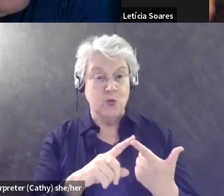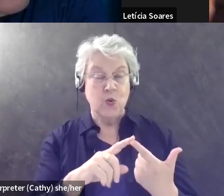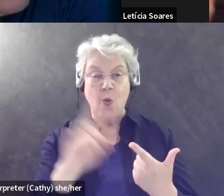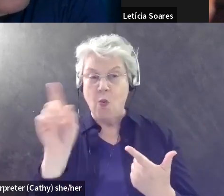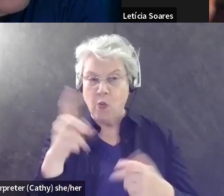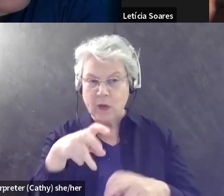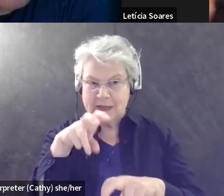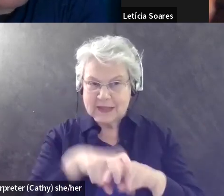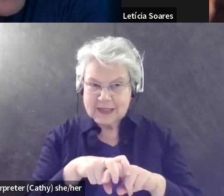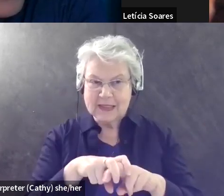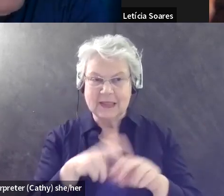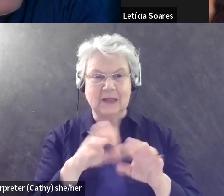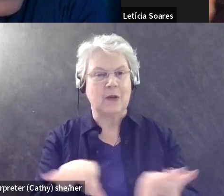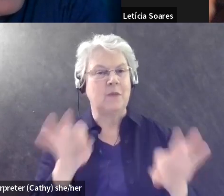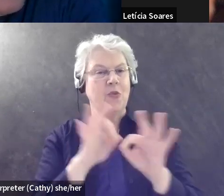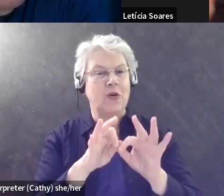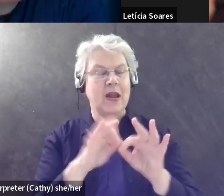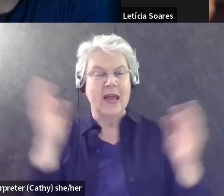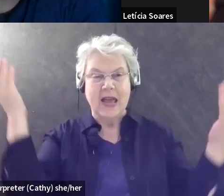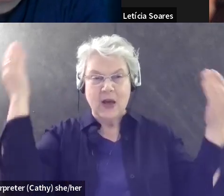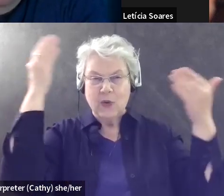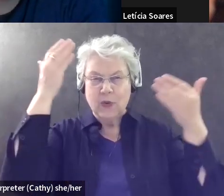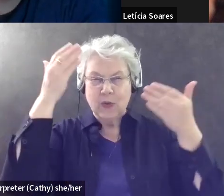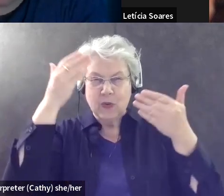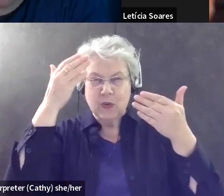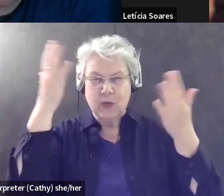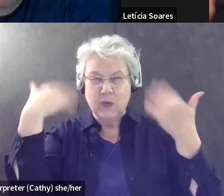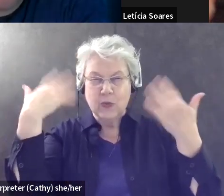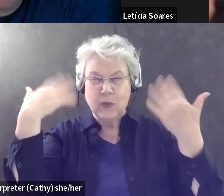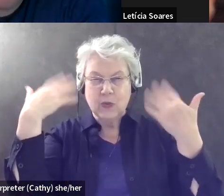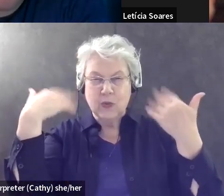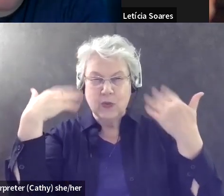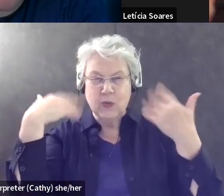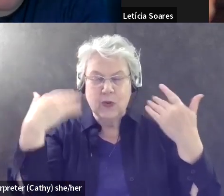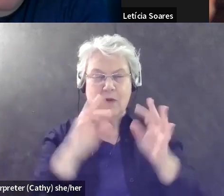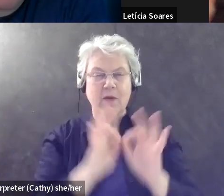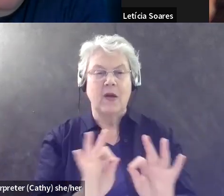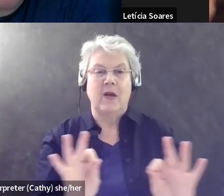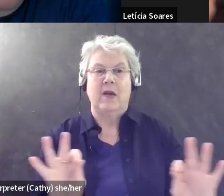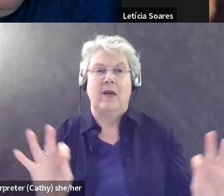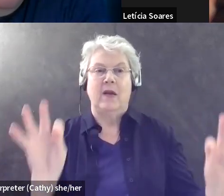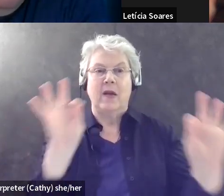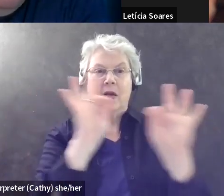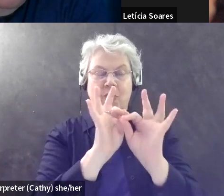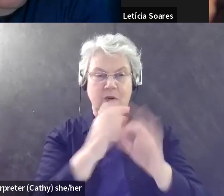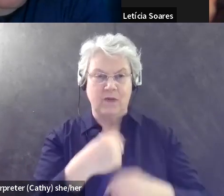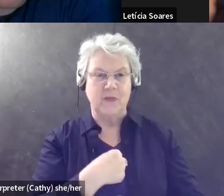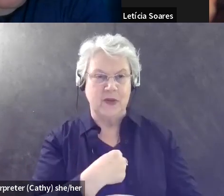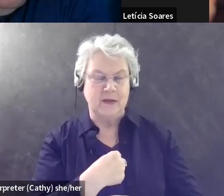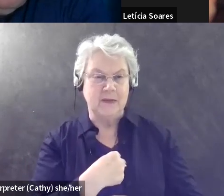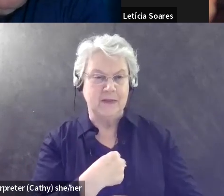down and sit down and shade. Uh, that's very, very, very important. Uh,